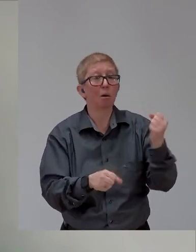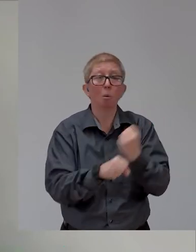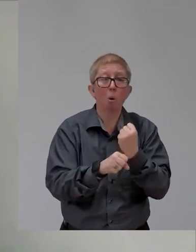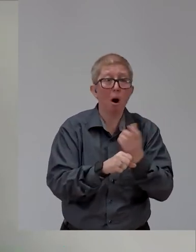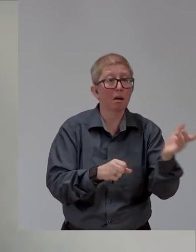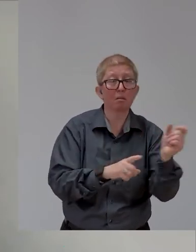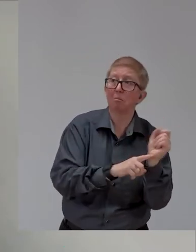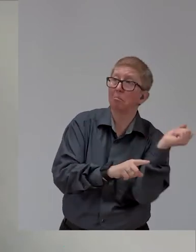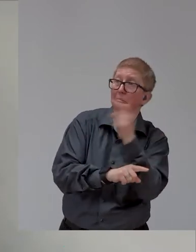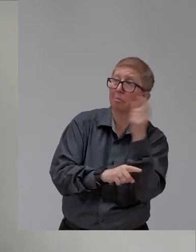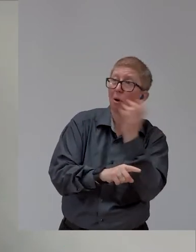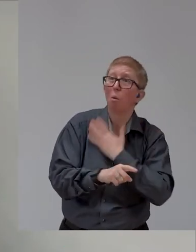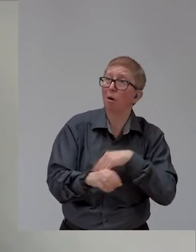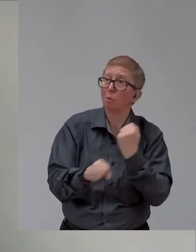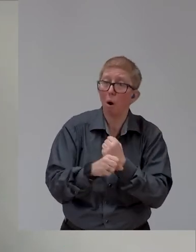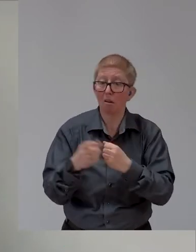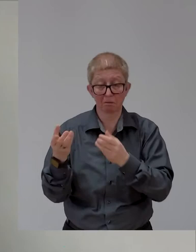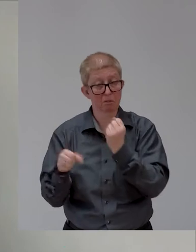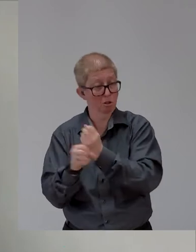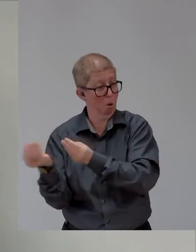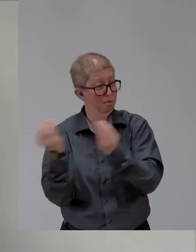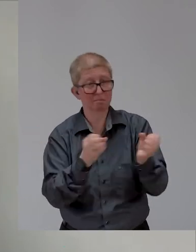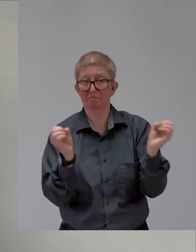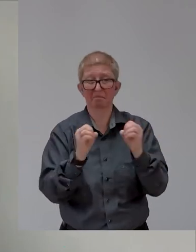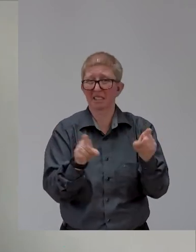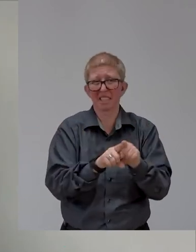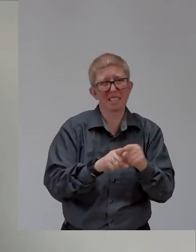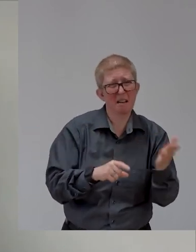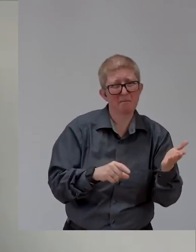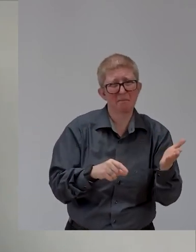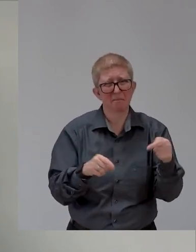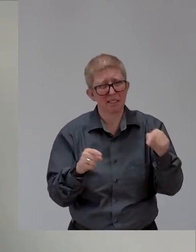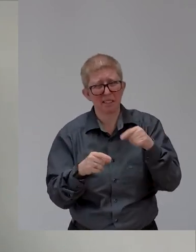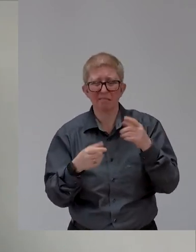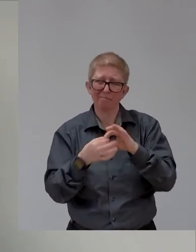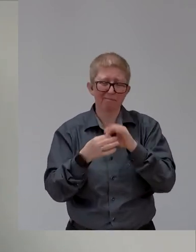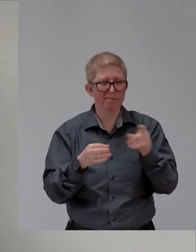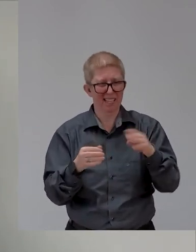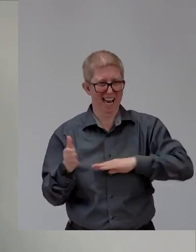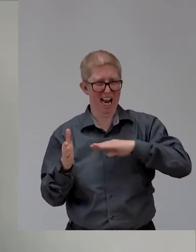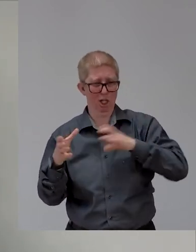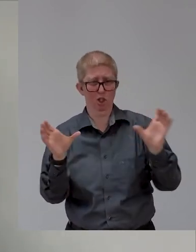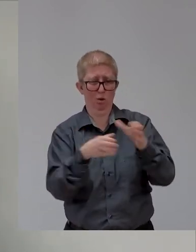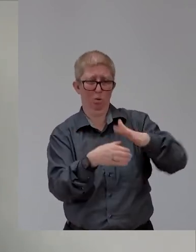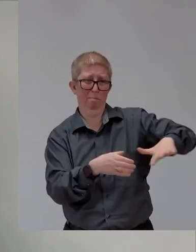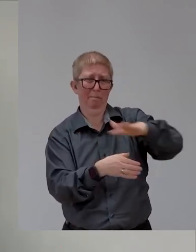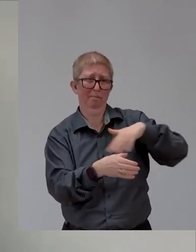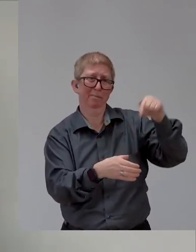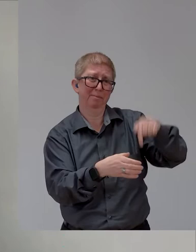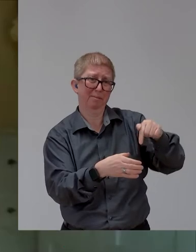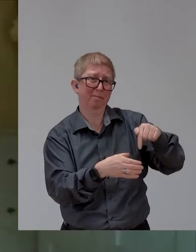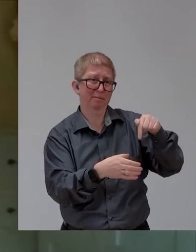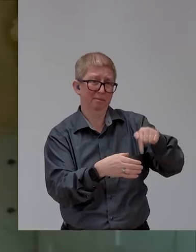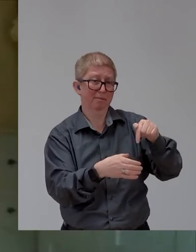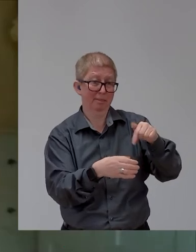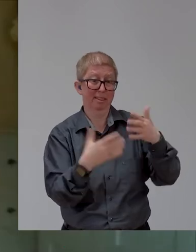it's such a compelling, this particular age group, I think, in this time is the greatest chance we have to.